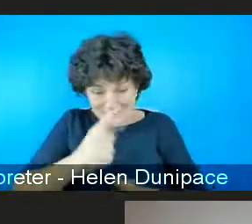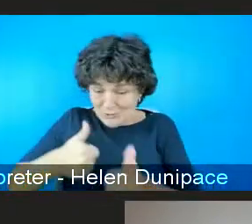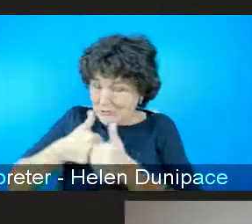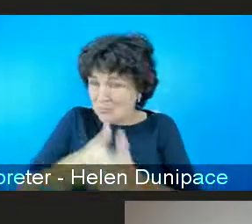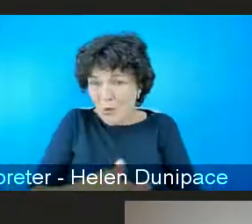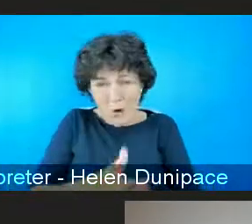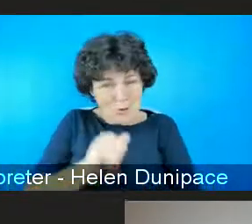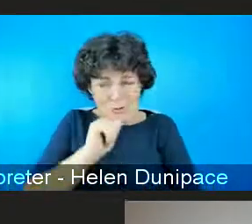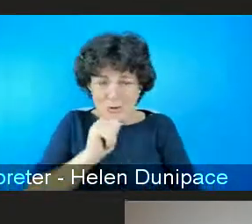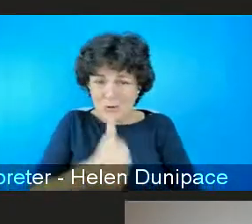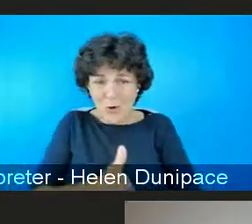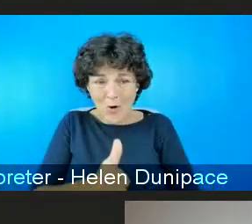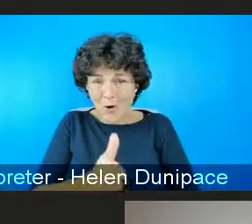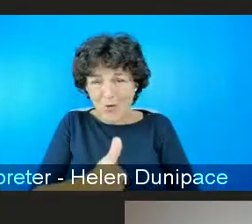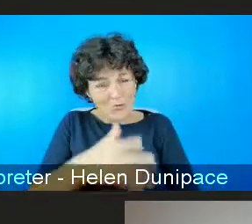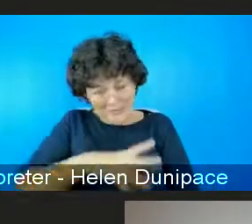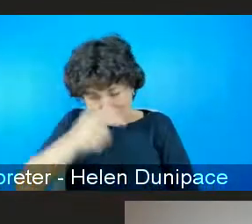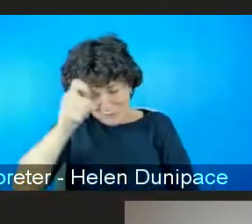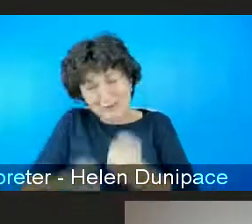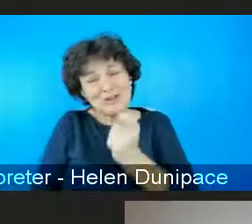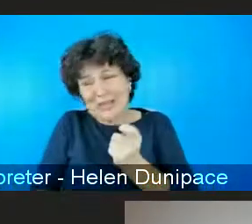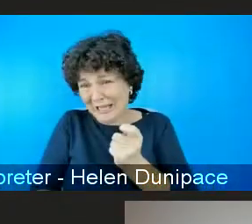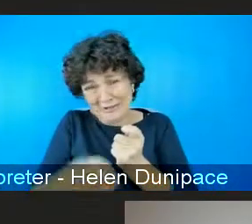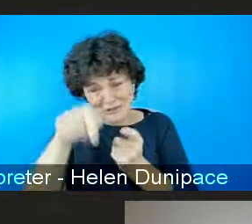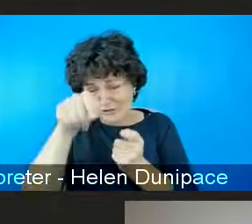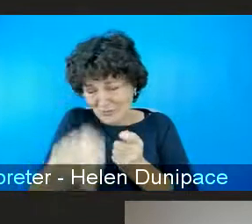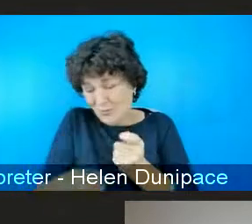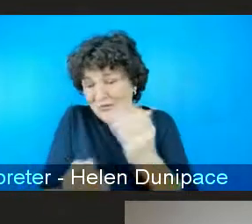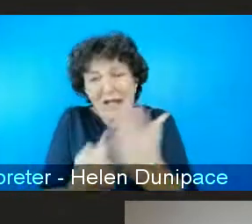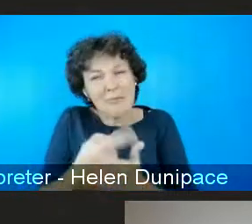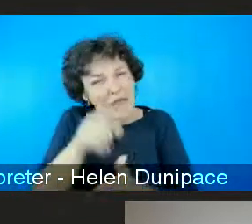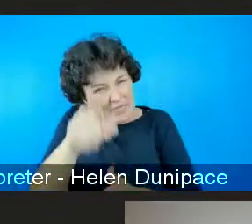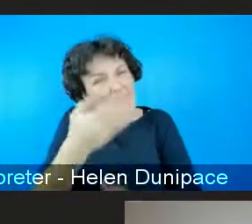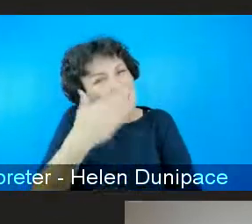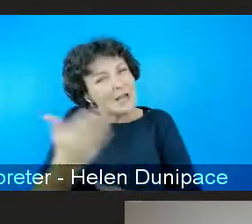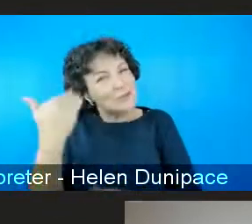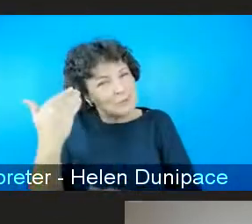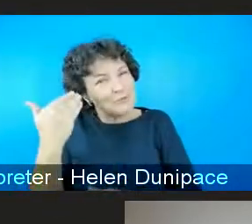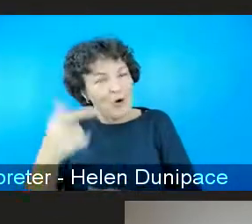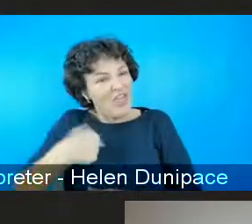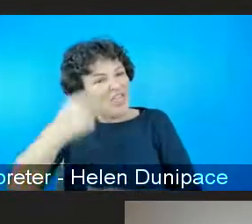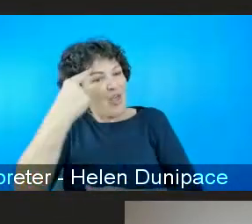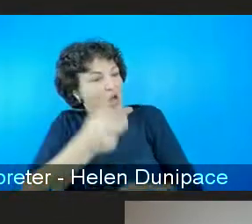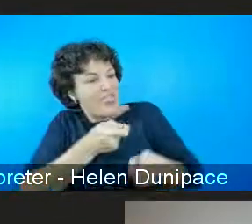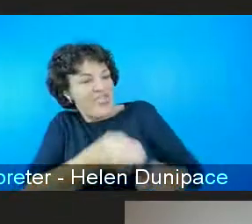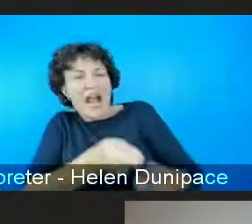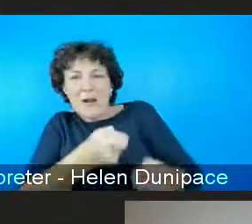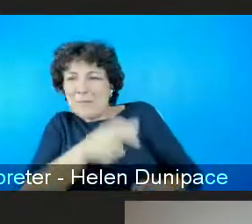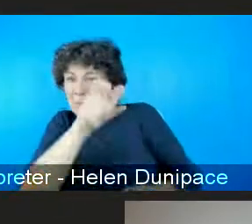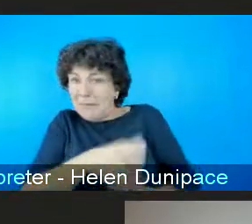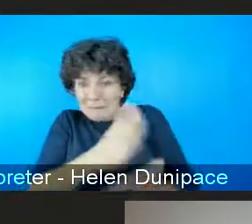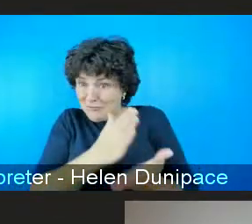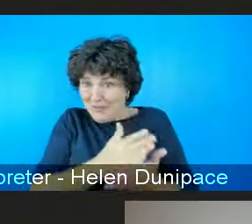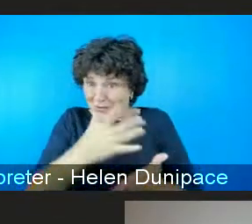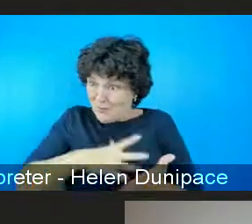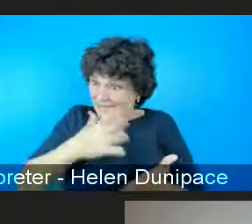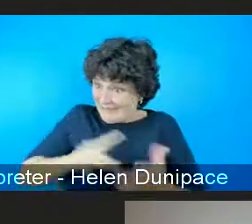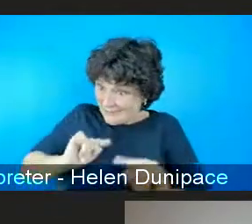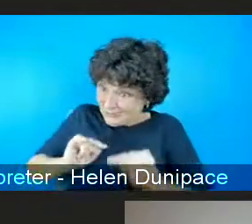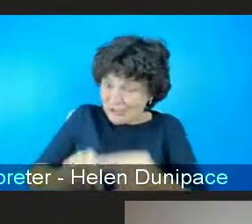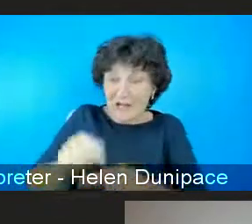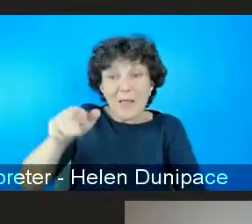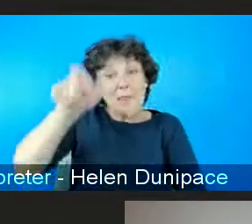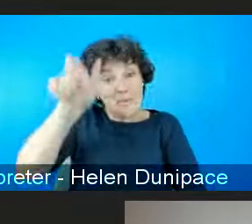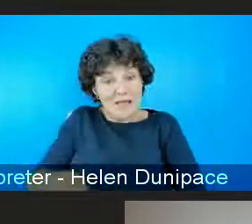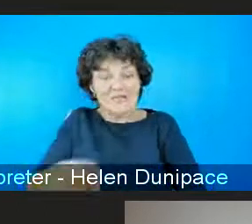not we need to change the conditions that enable this to happen. we need to challenge the perpetrators. So that's my glass